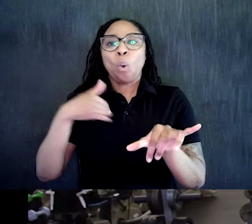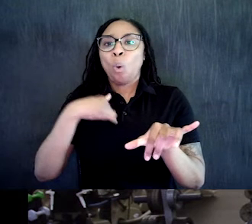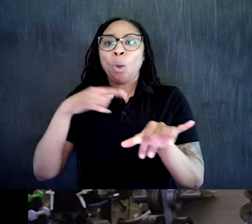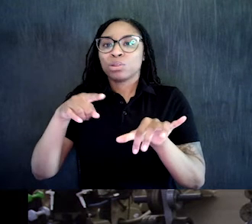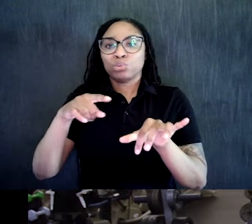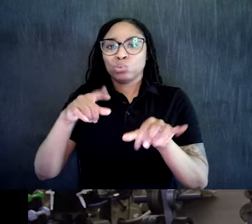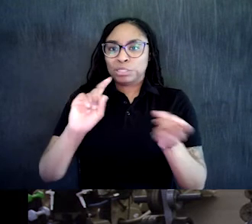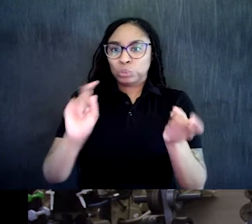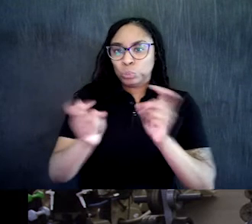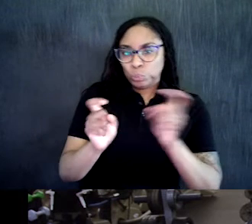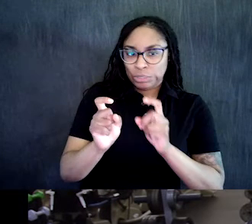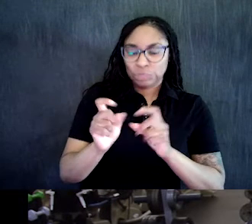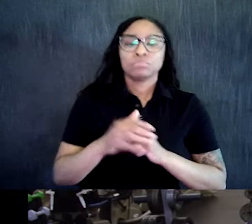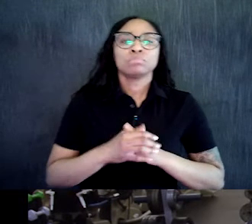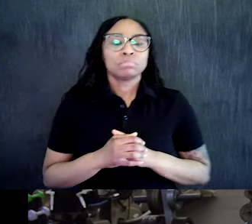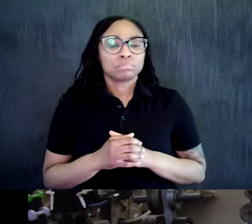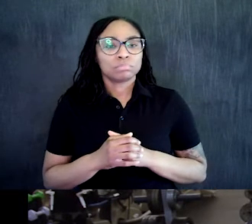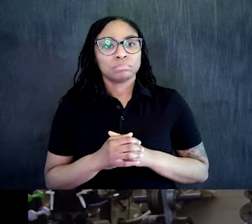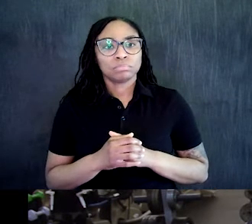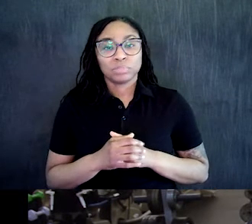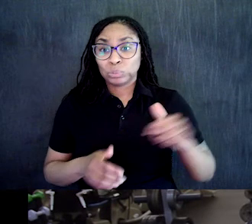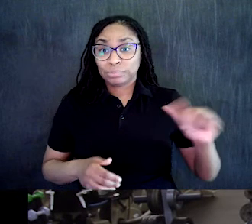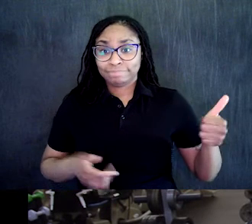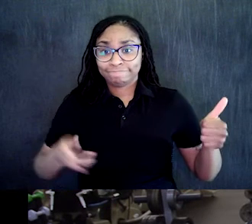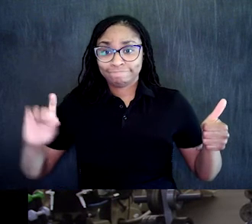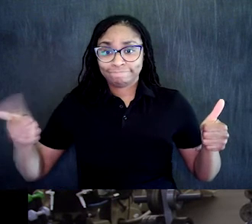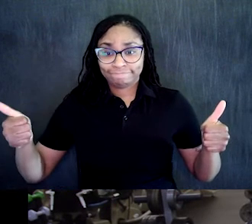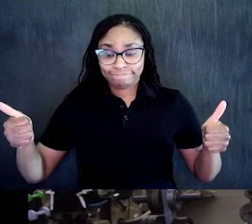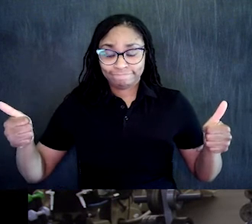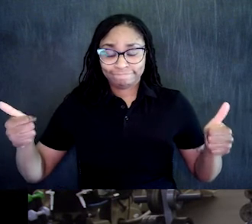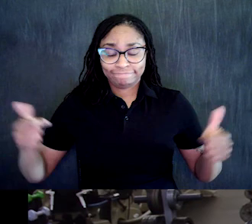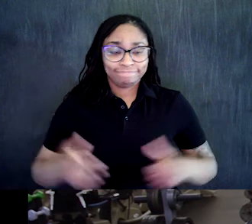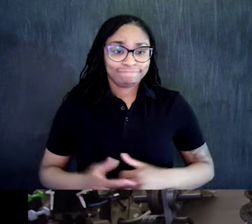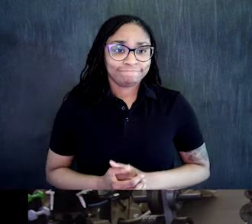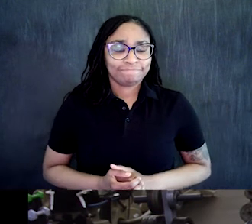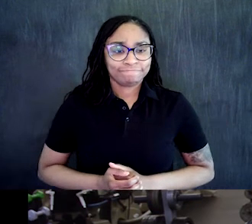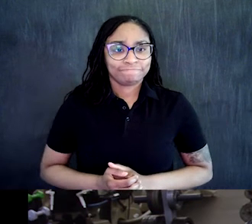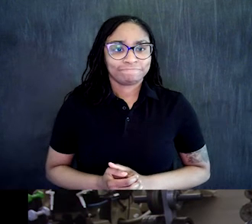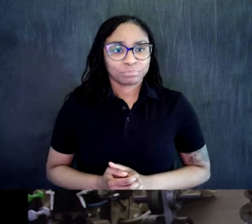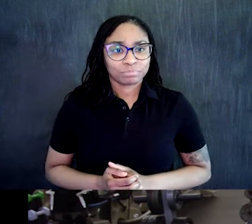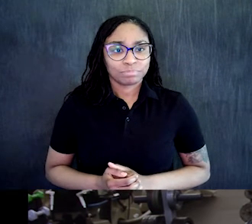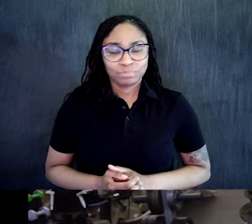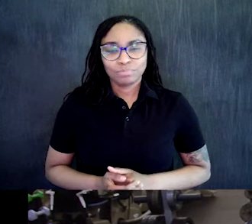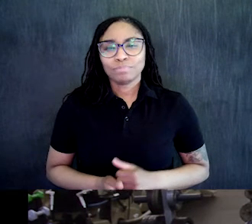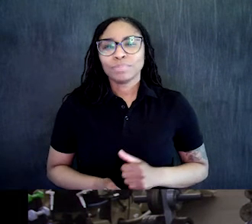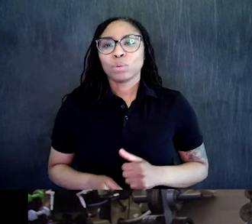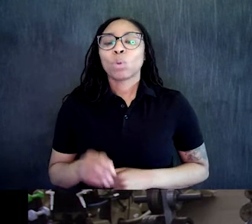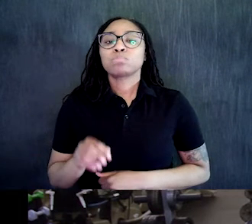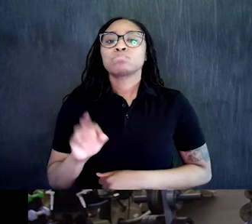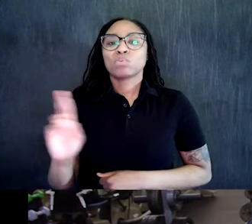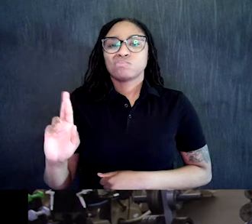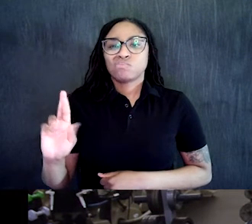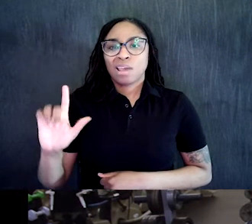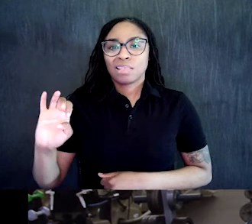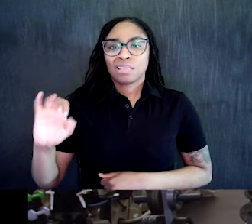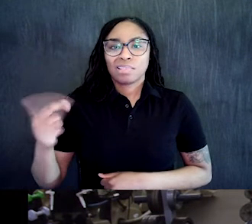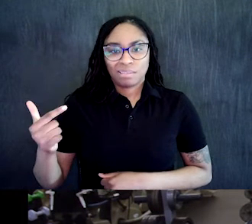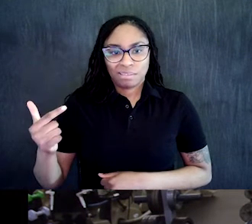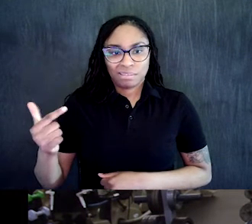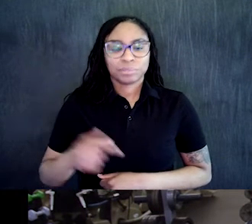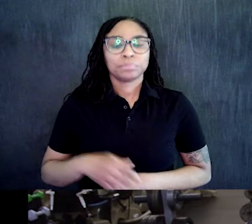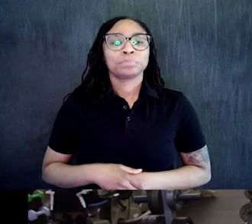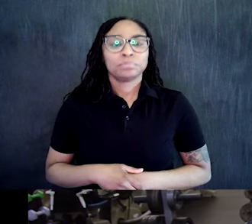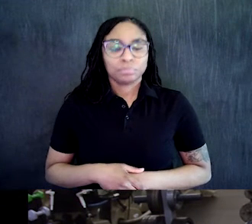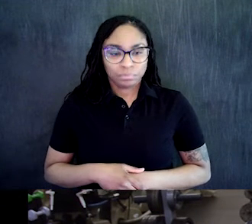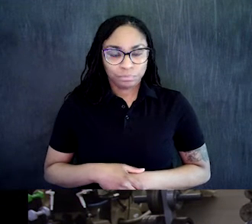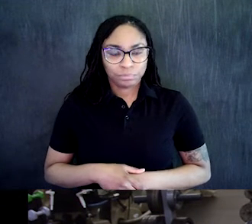Four. Good. So pressing through those toes, right? You should be filling it in the calves now. All you need it, know, just grab something.